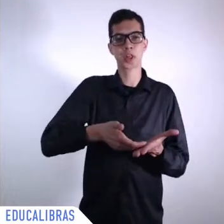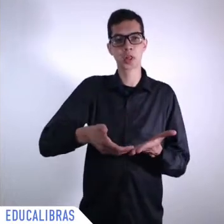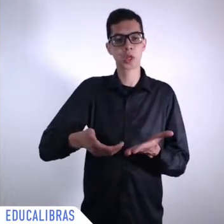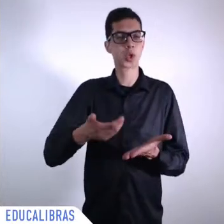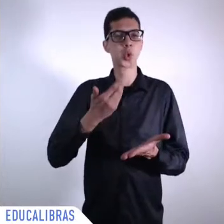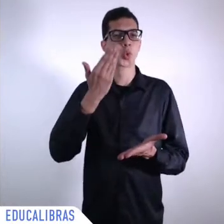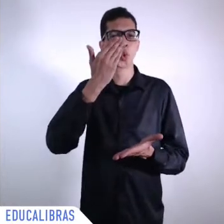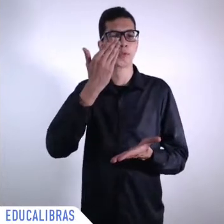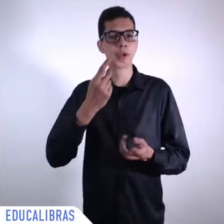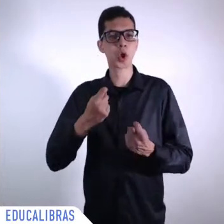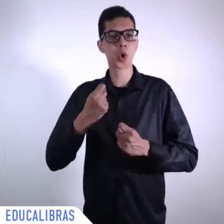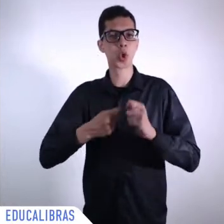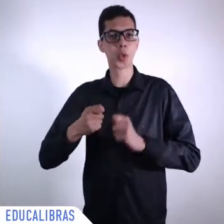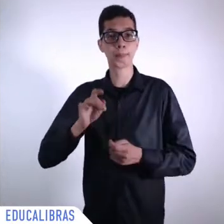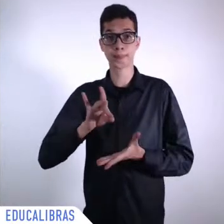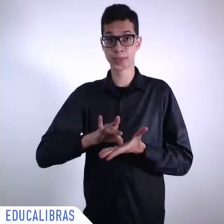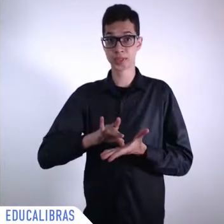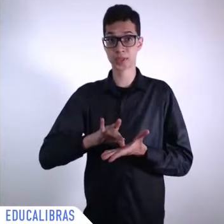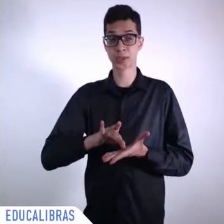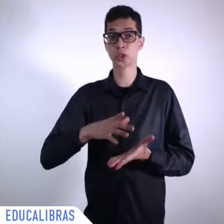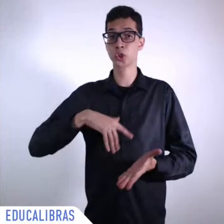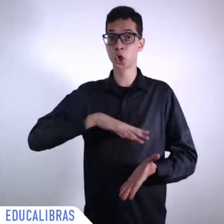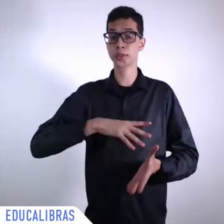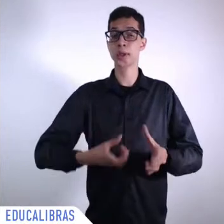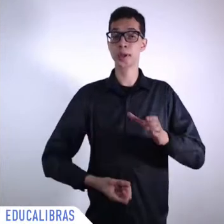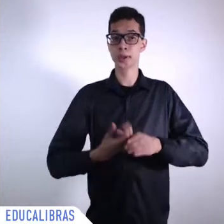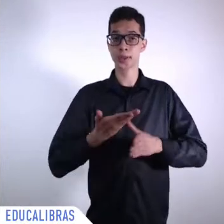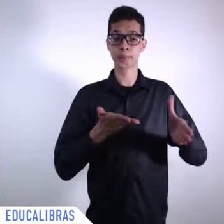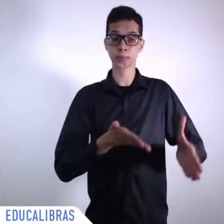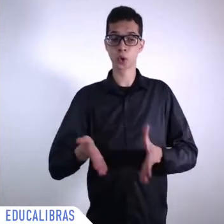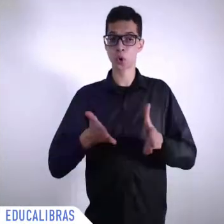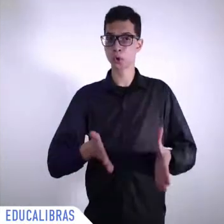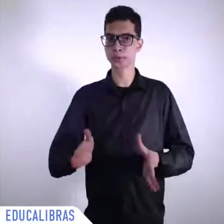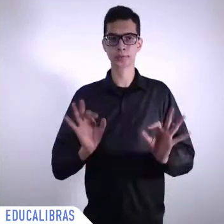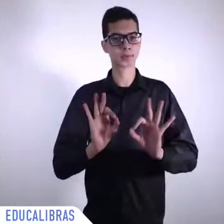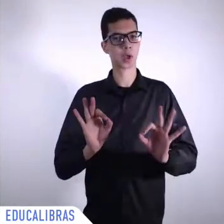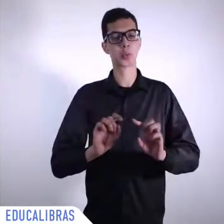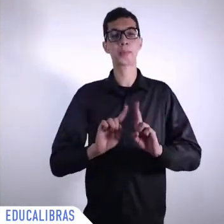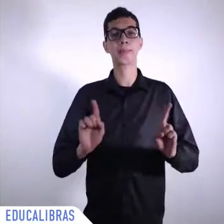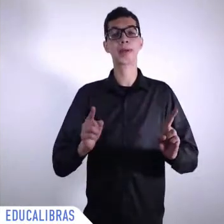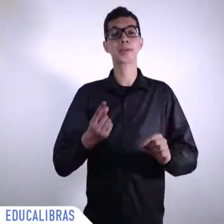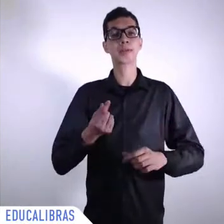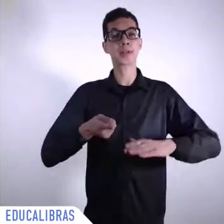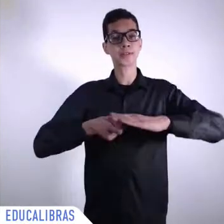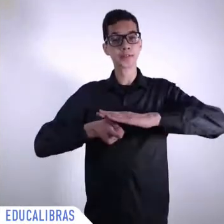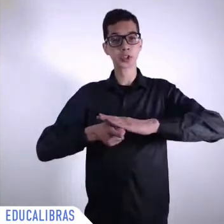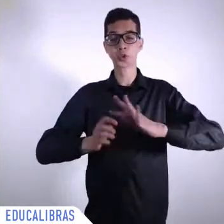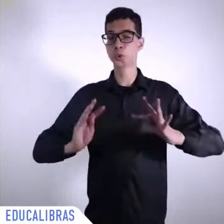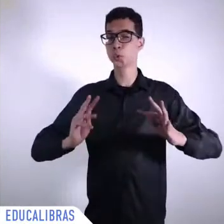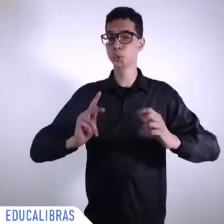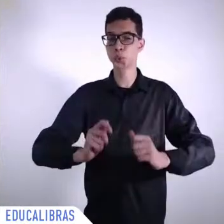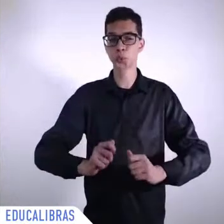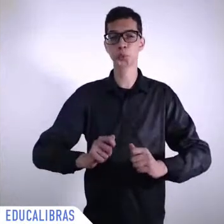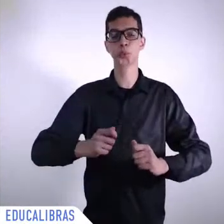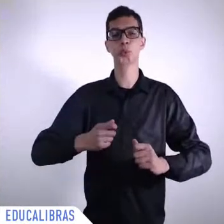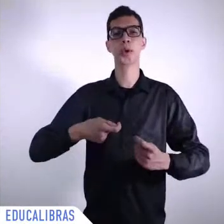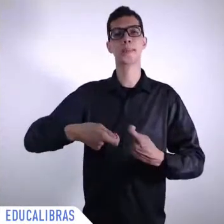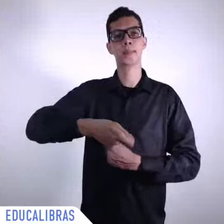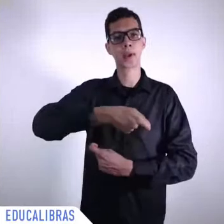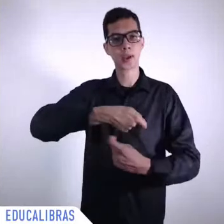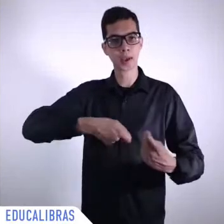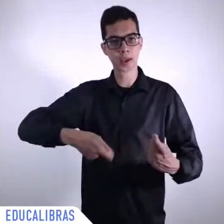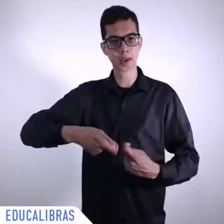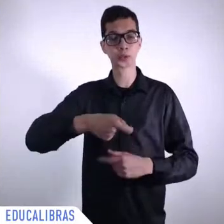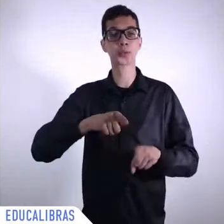the stock markets and the financial products that made it possible that we're going to show it in this report I